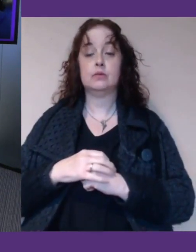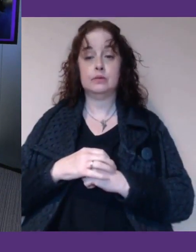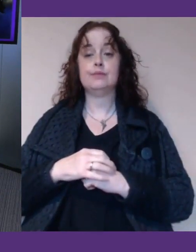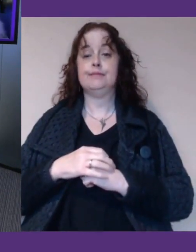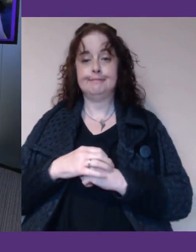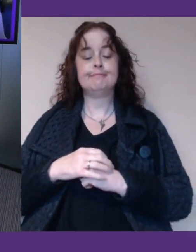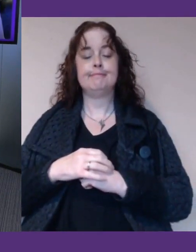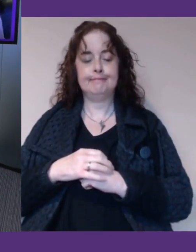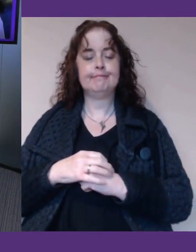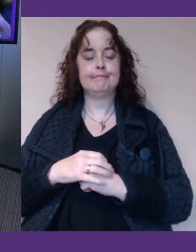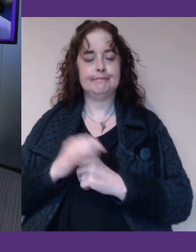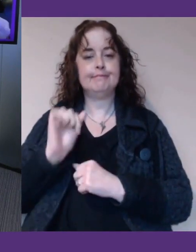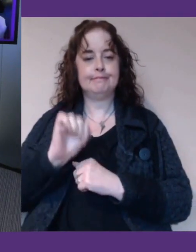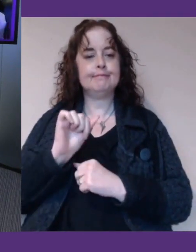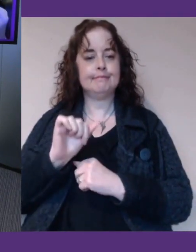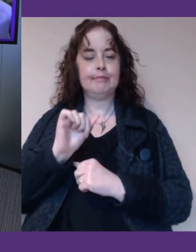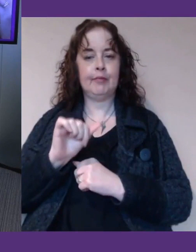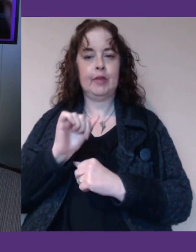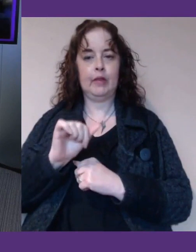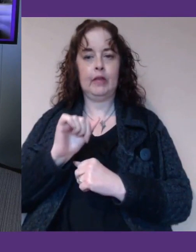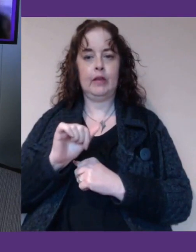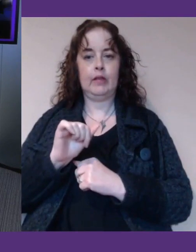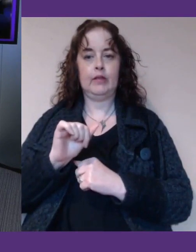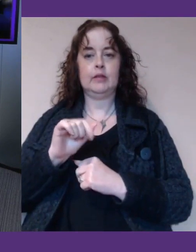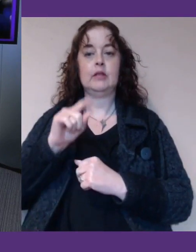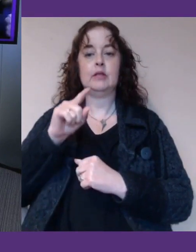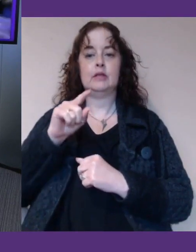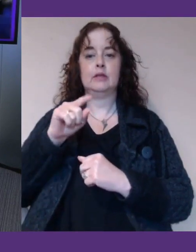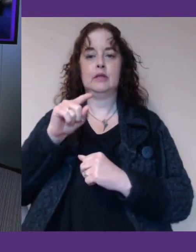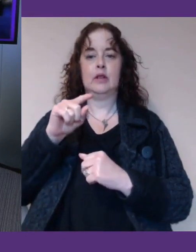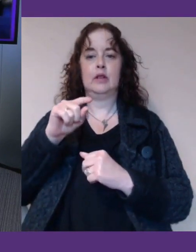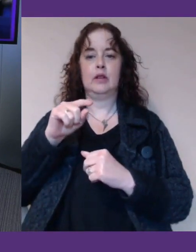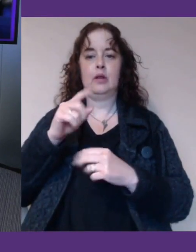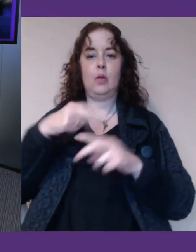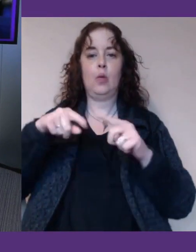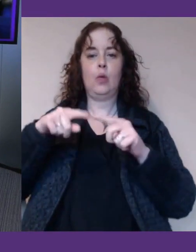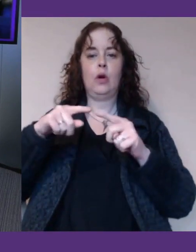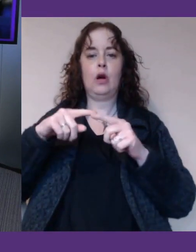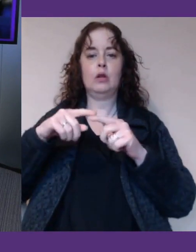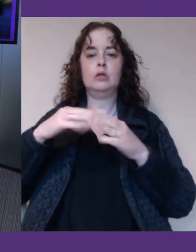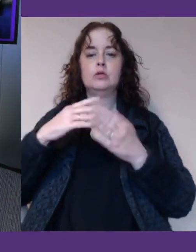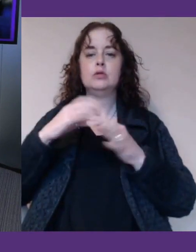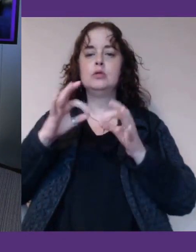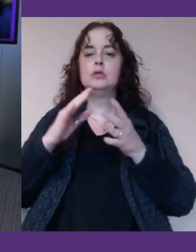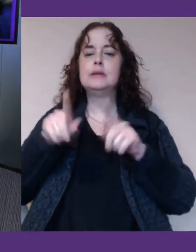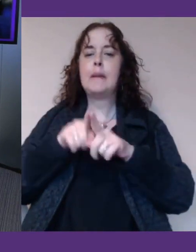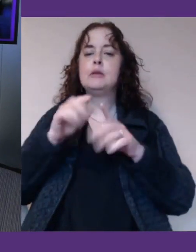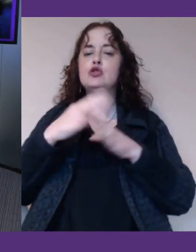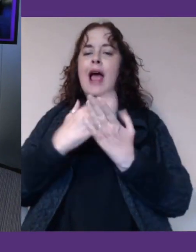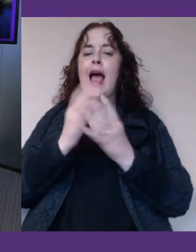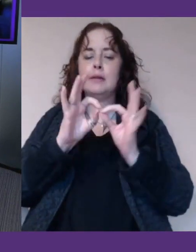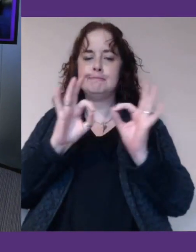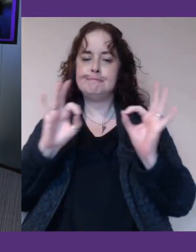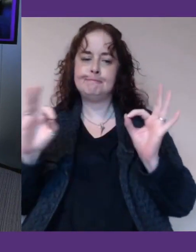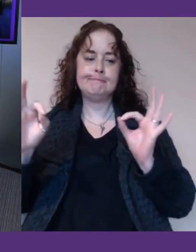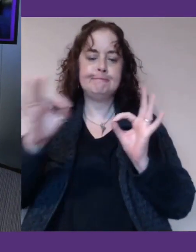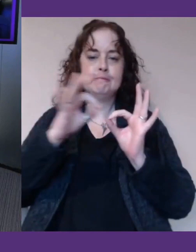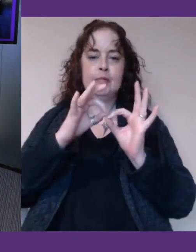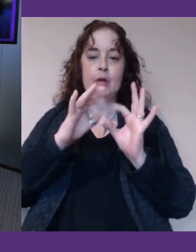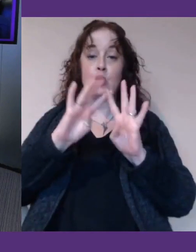I appreciate that that's sort of a thread that we all share, because it absolutely is a global issue.